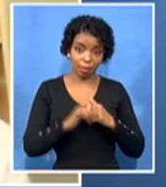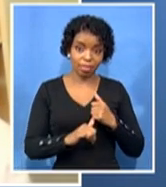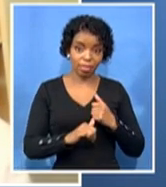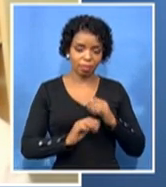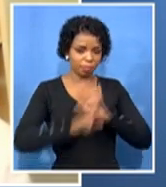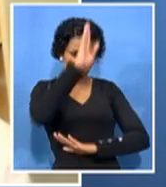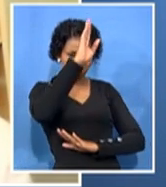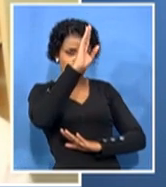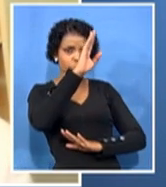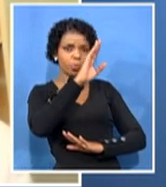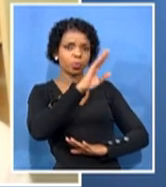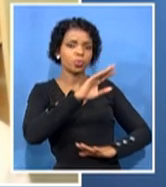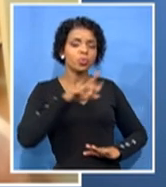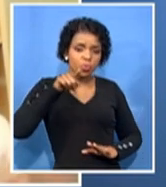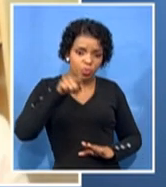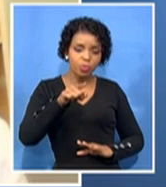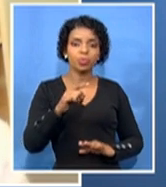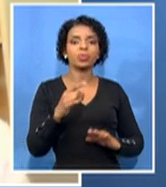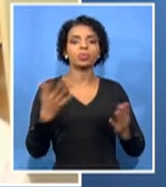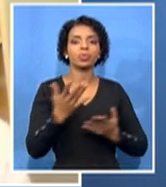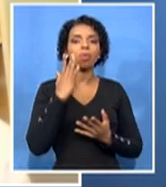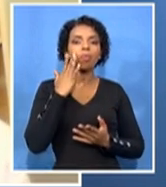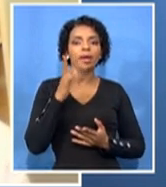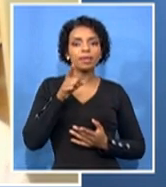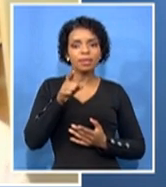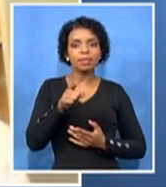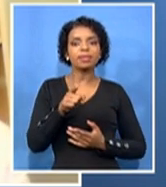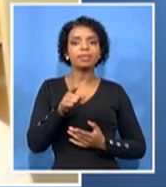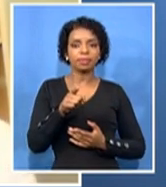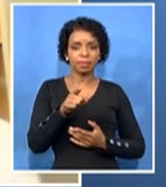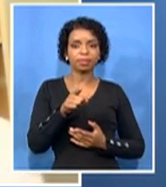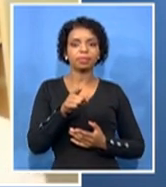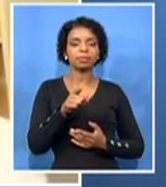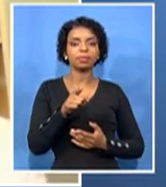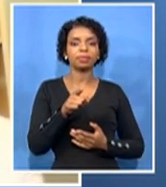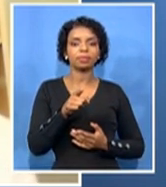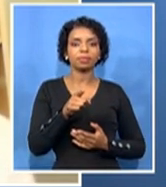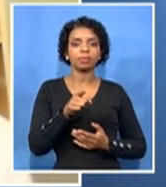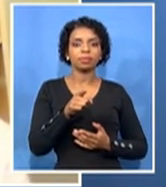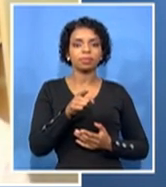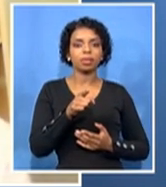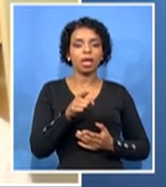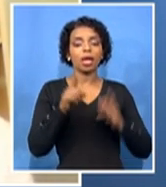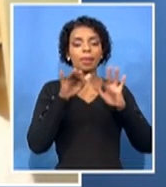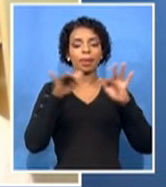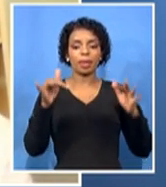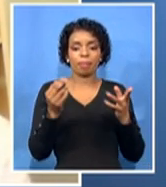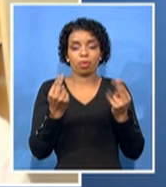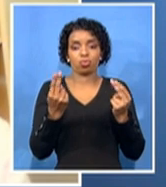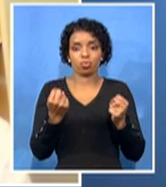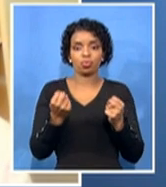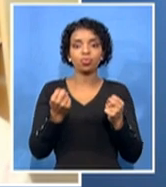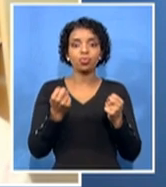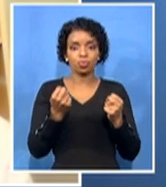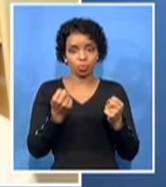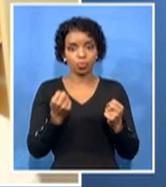new cases actually came to its peak. And we've observed